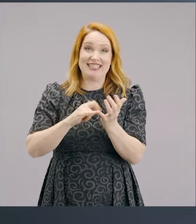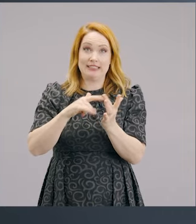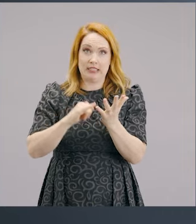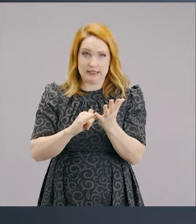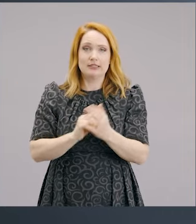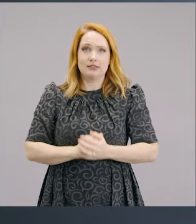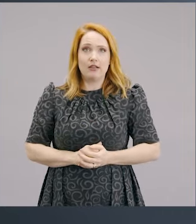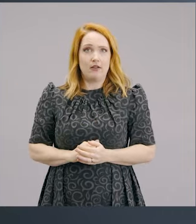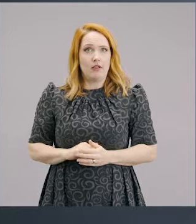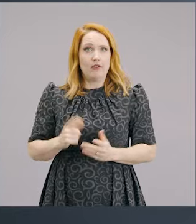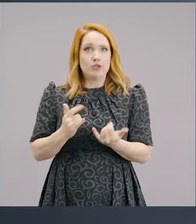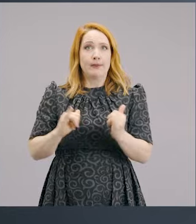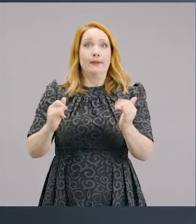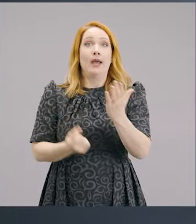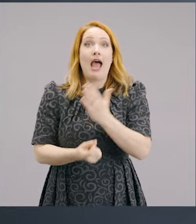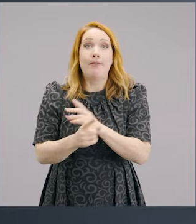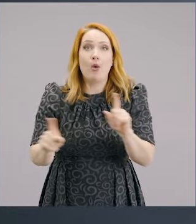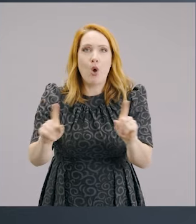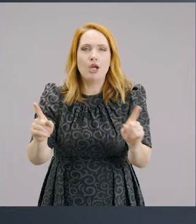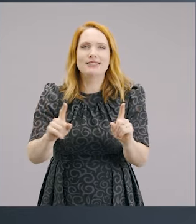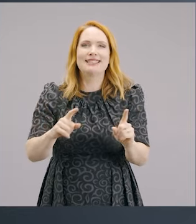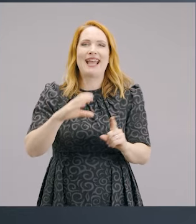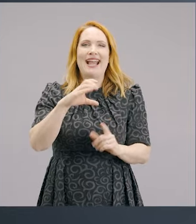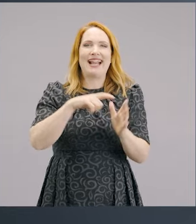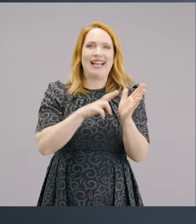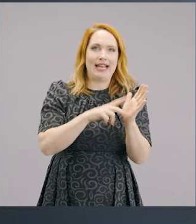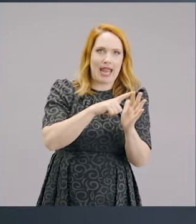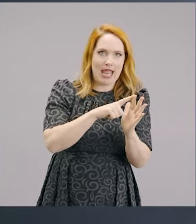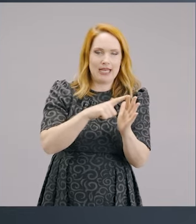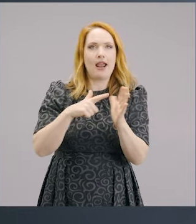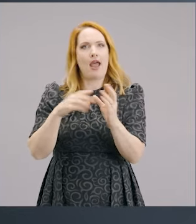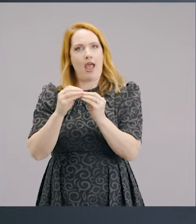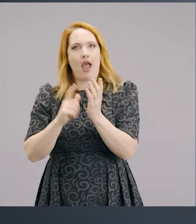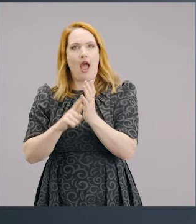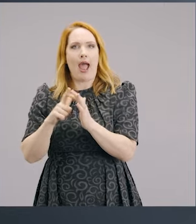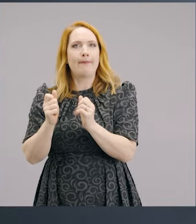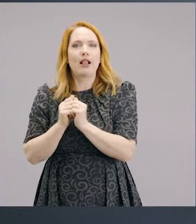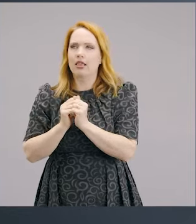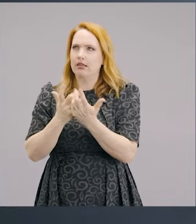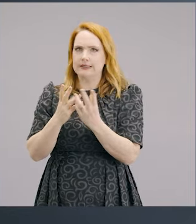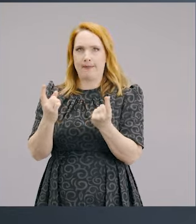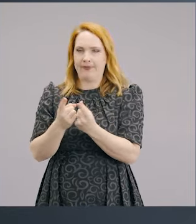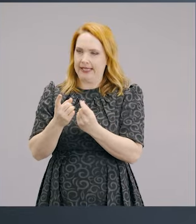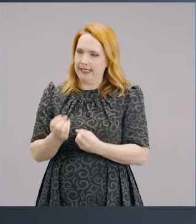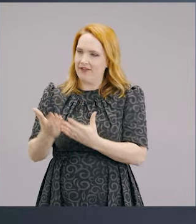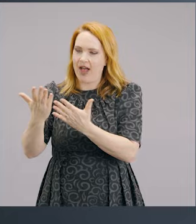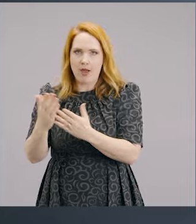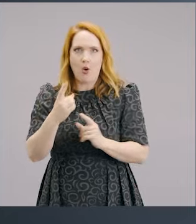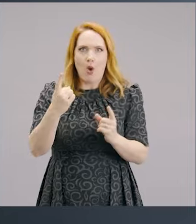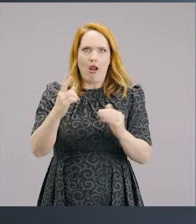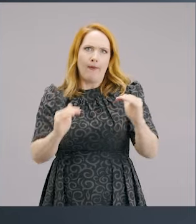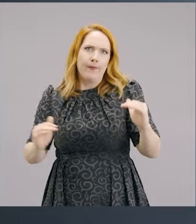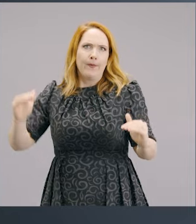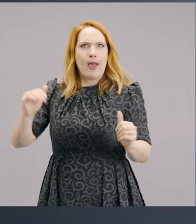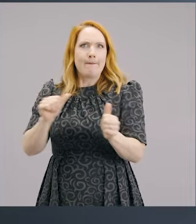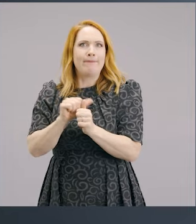In fact, the first disturbance that happened was between Cain and Abel. They were making a sacrifice to God and one had